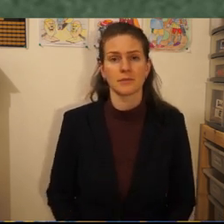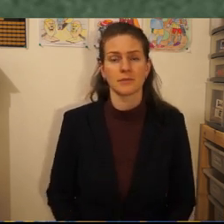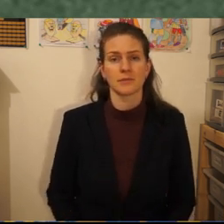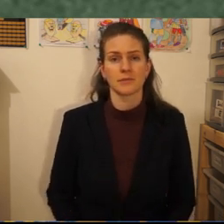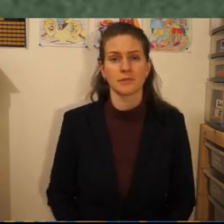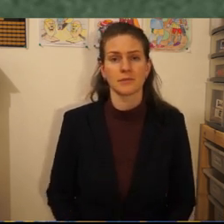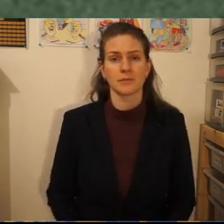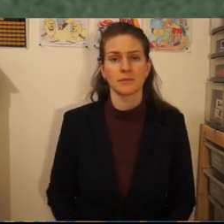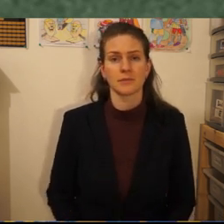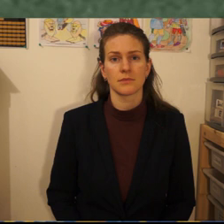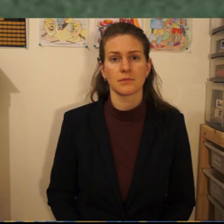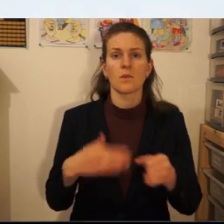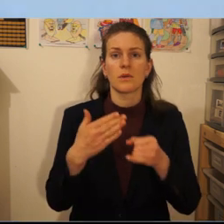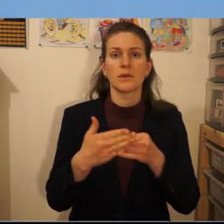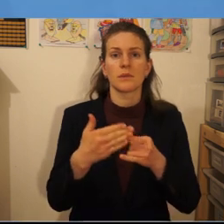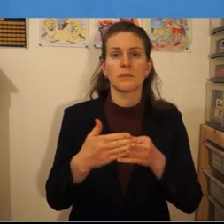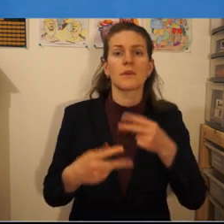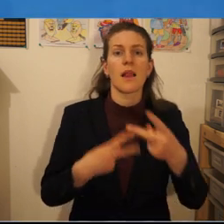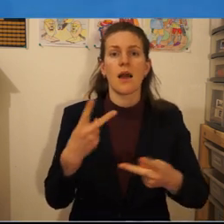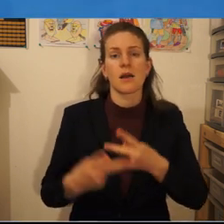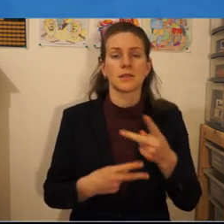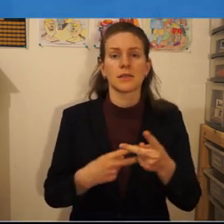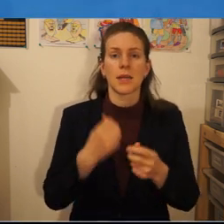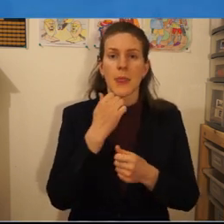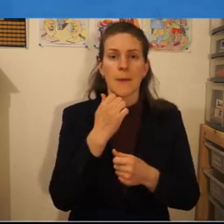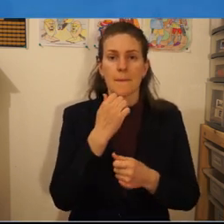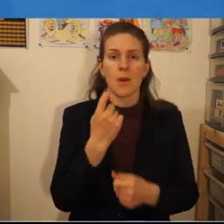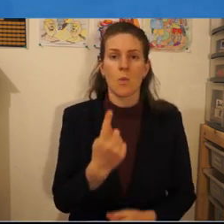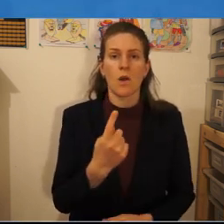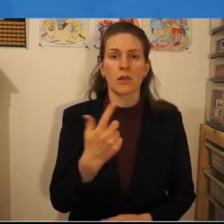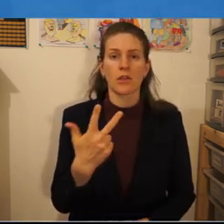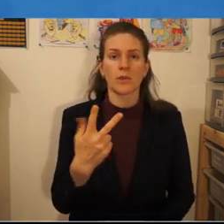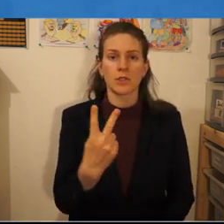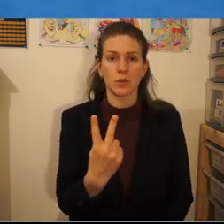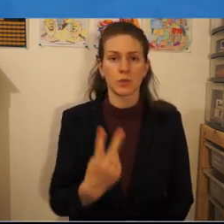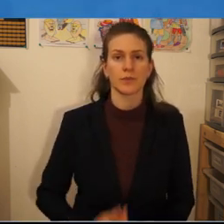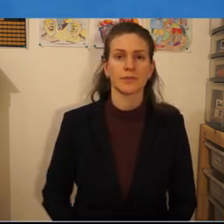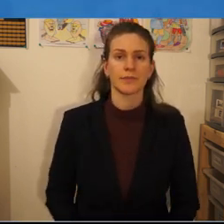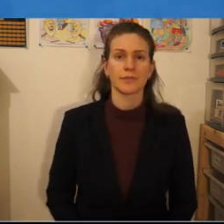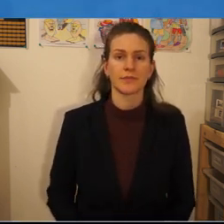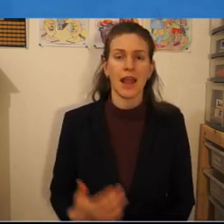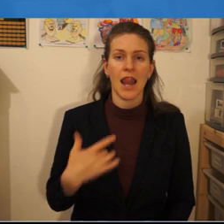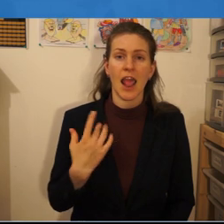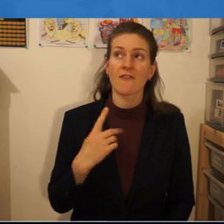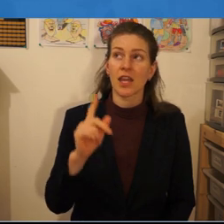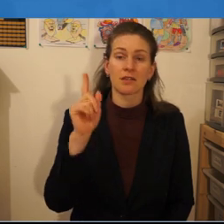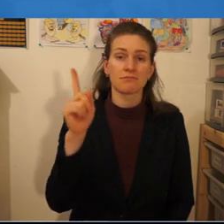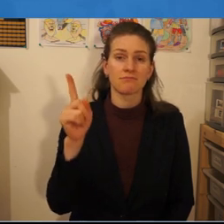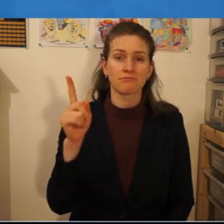our final hymn is hymn number 132 living